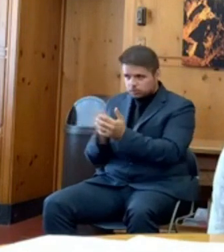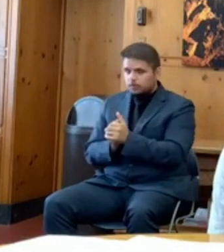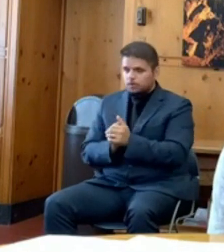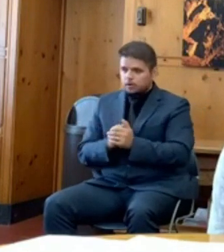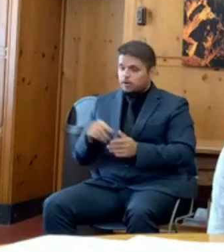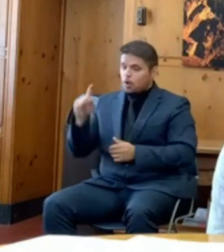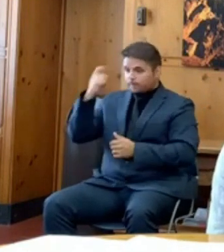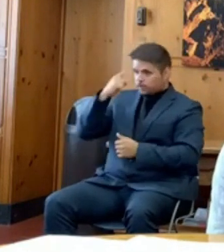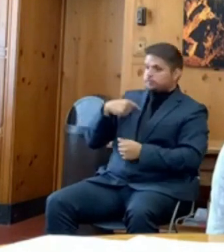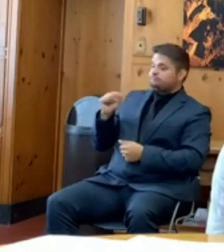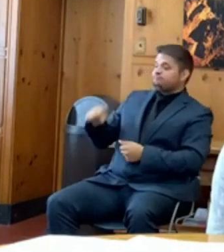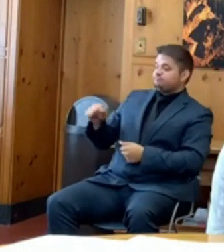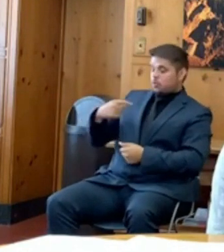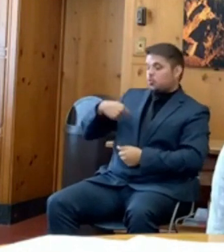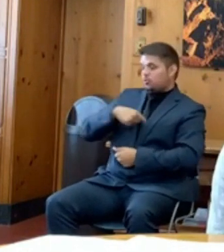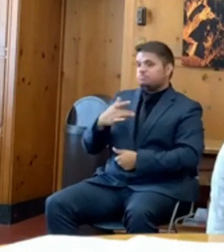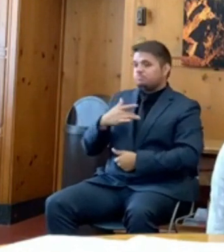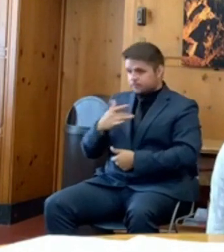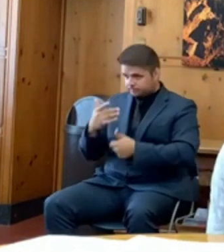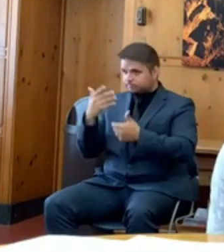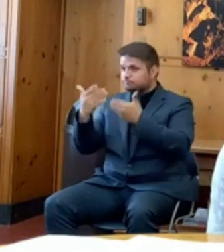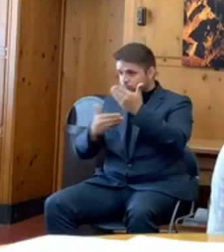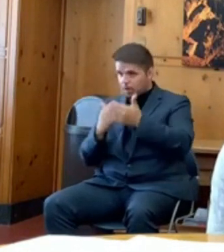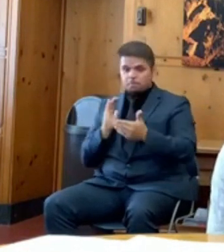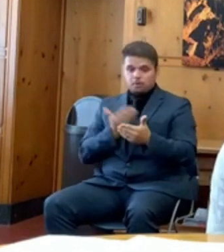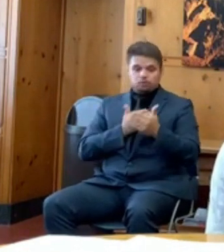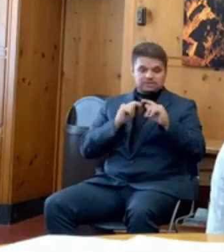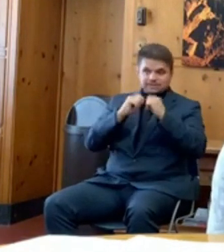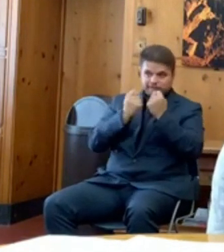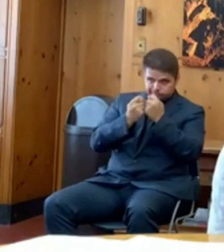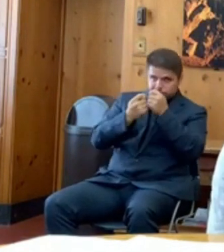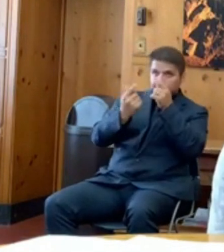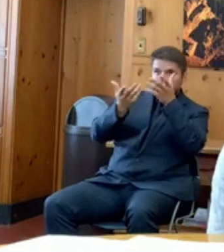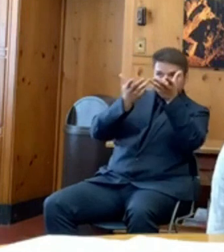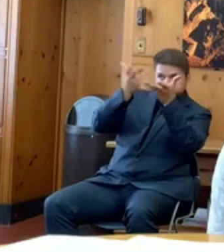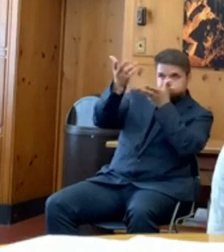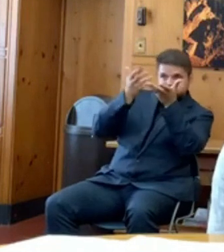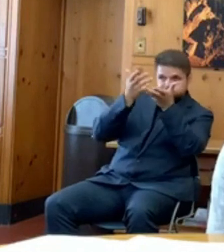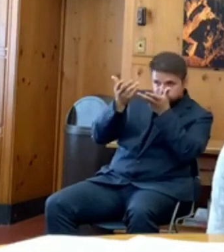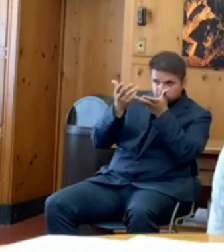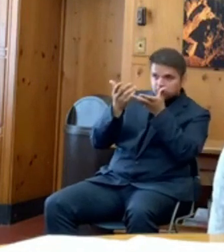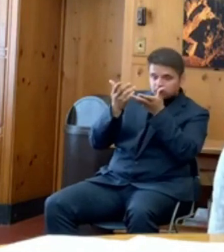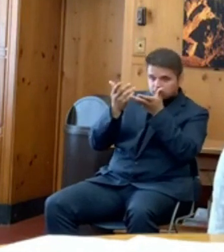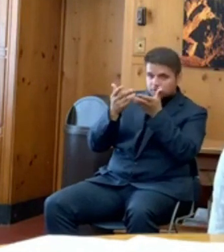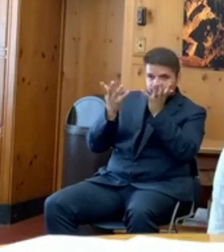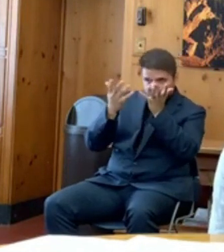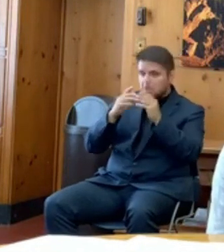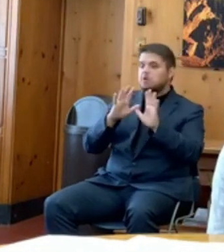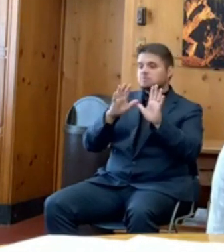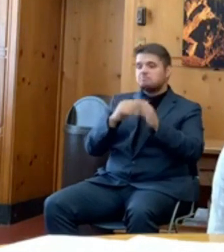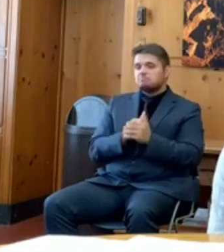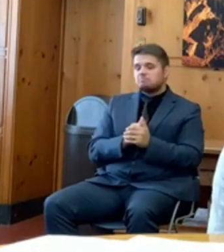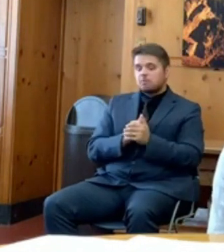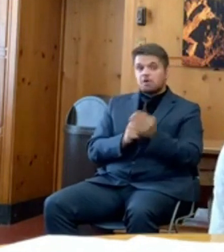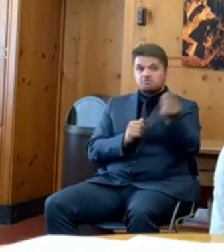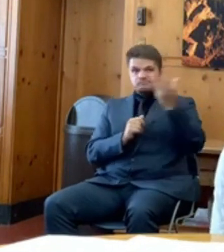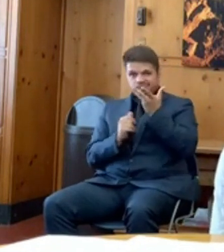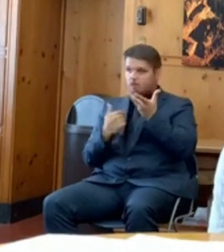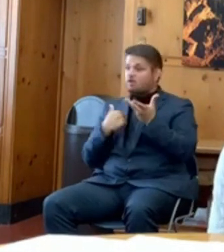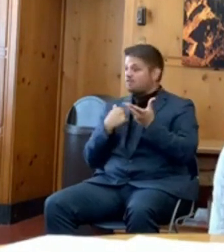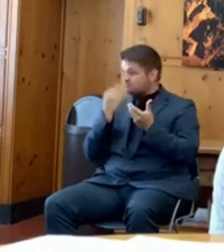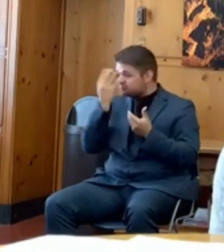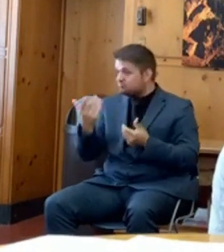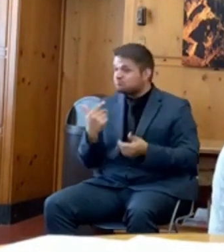my team has as well. My reaction is I'm really sad. This is really, really hard. I think many of us as